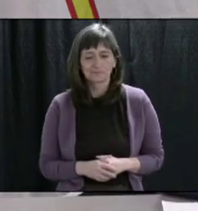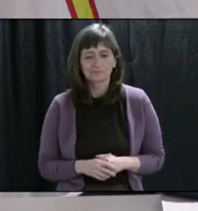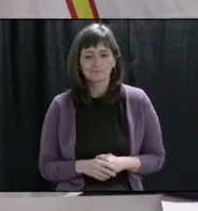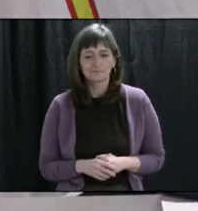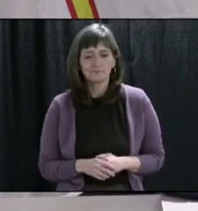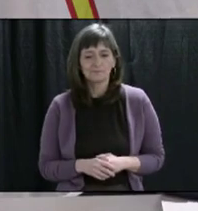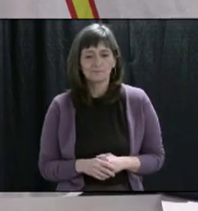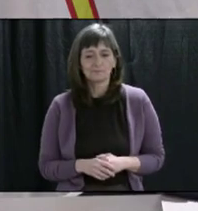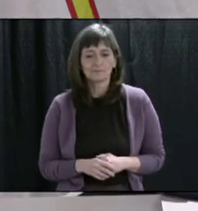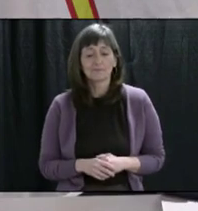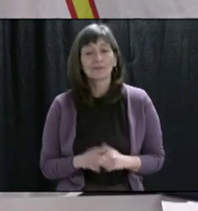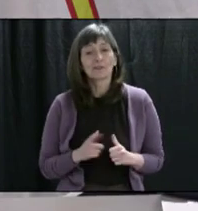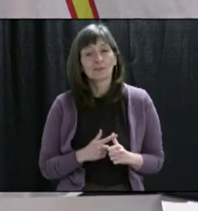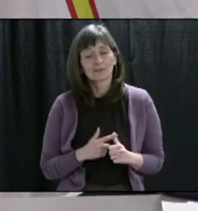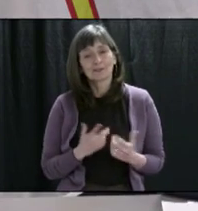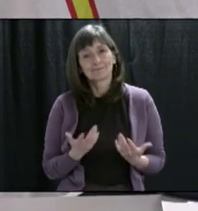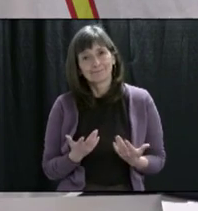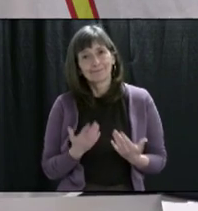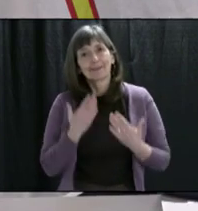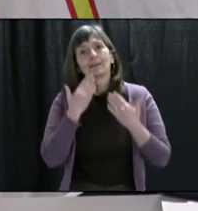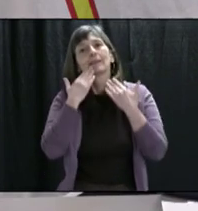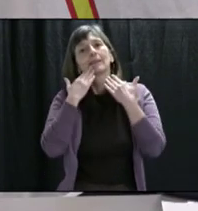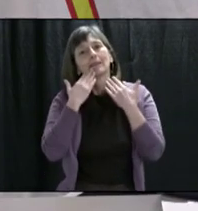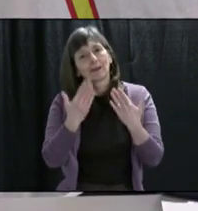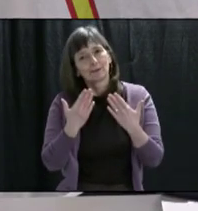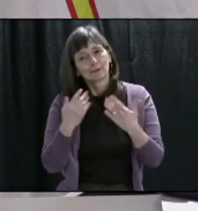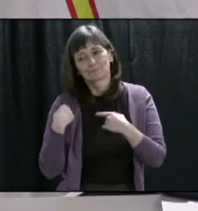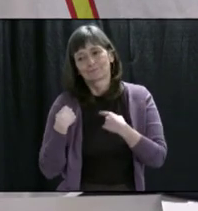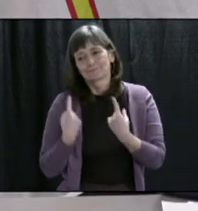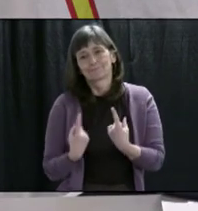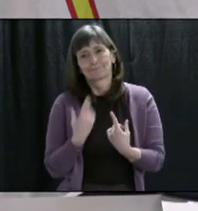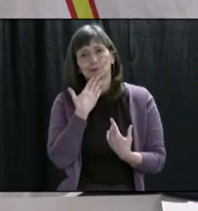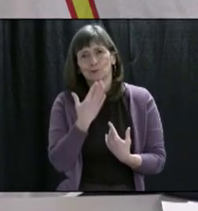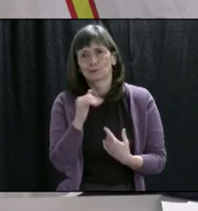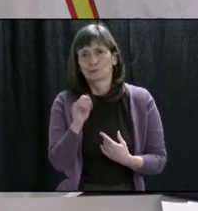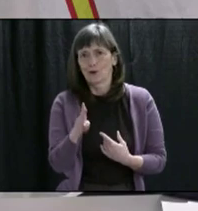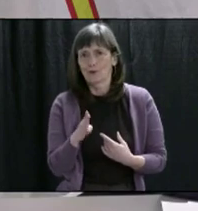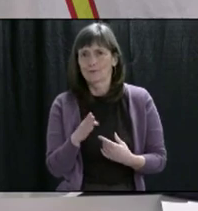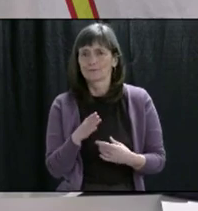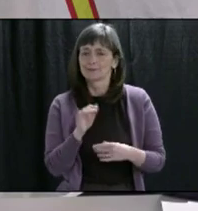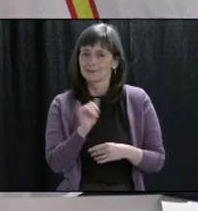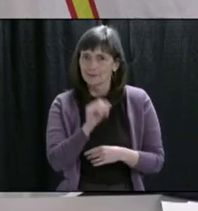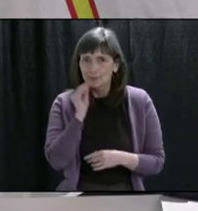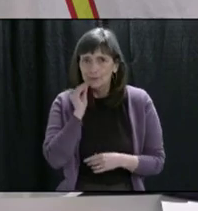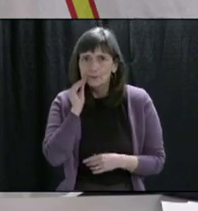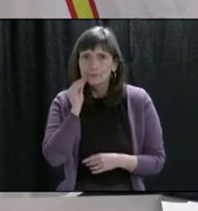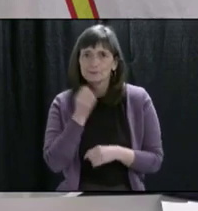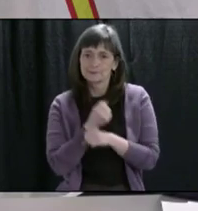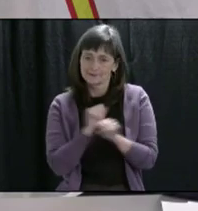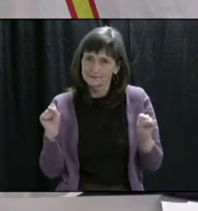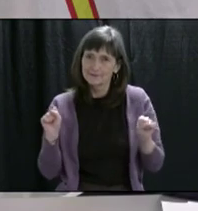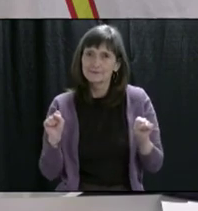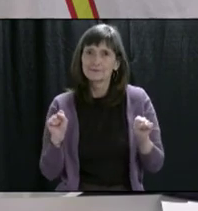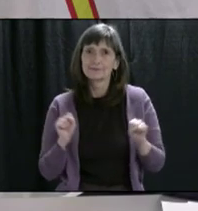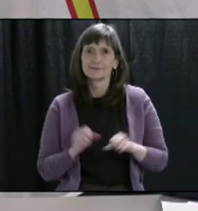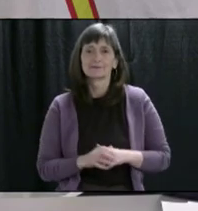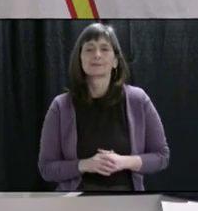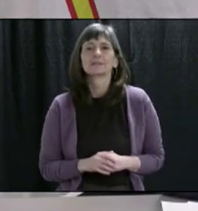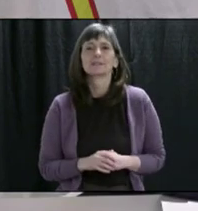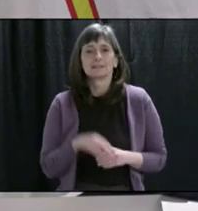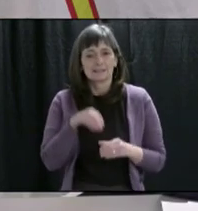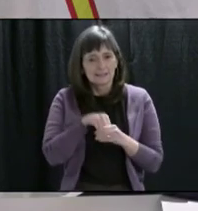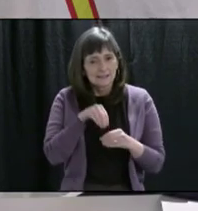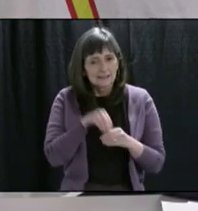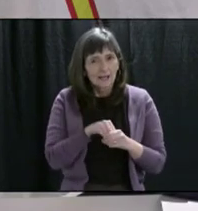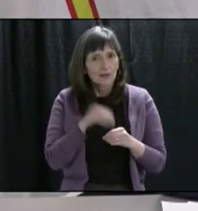First of all, I want to thank you for the good job that you're doing to keep safe, for staying home, staying